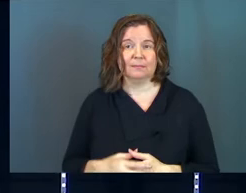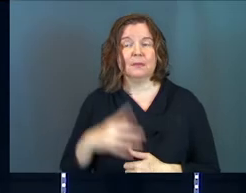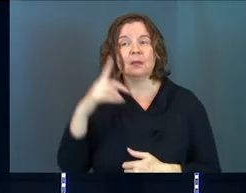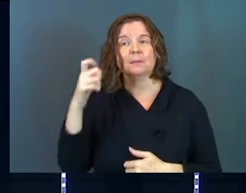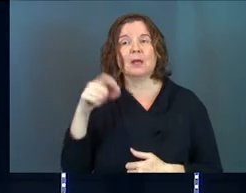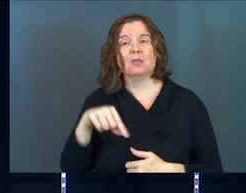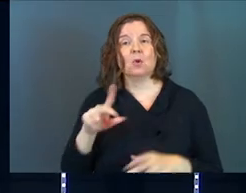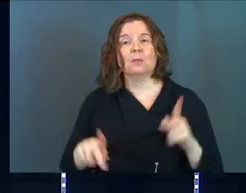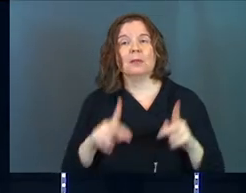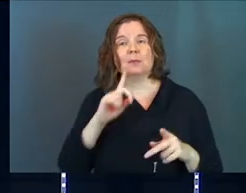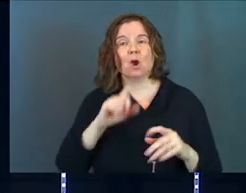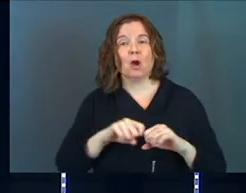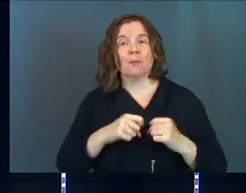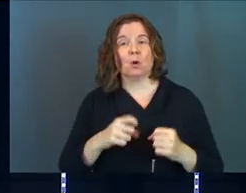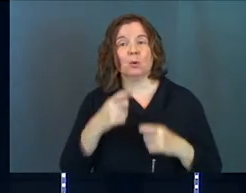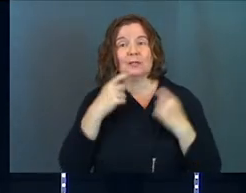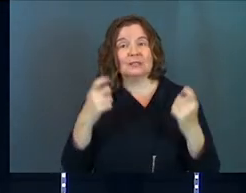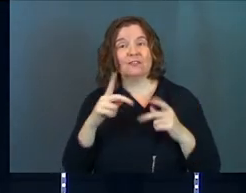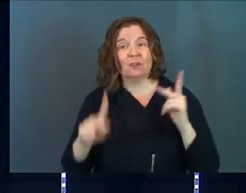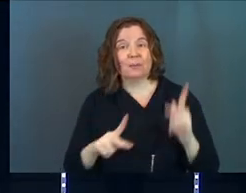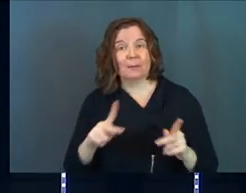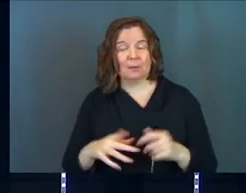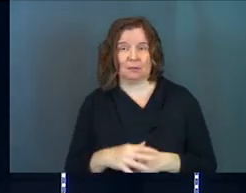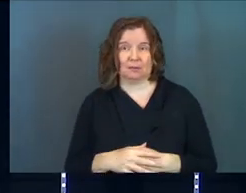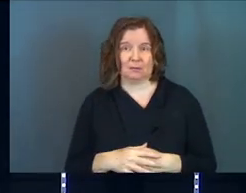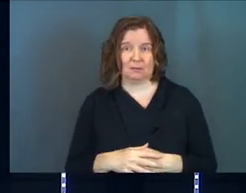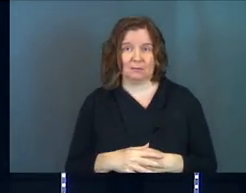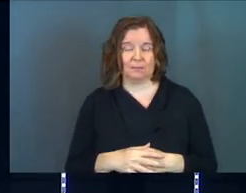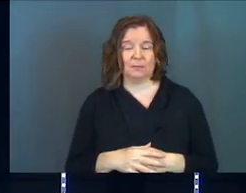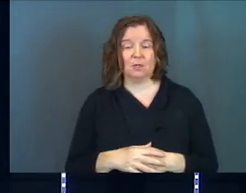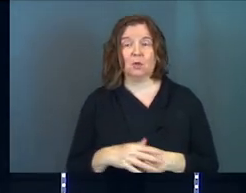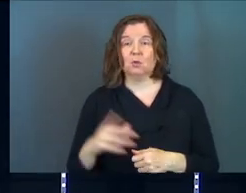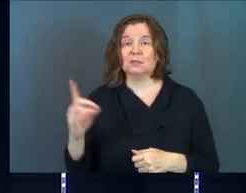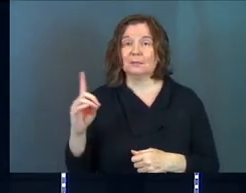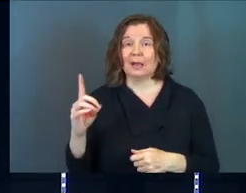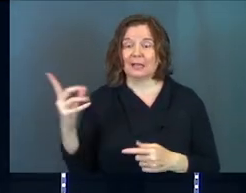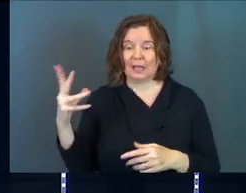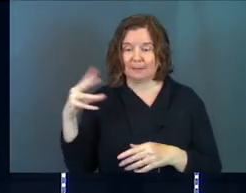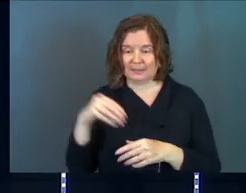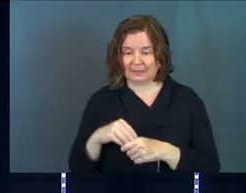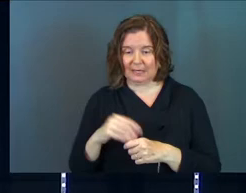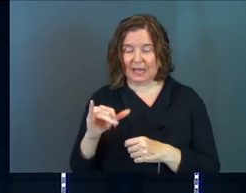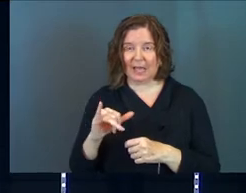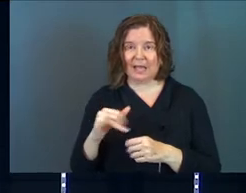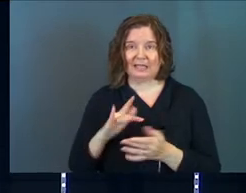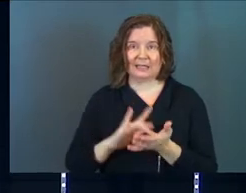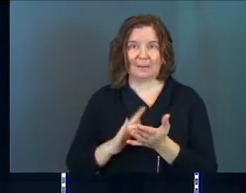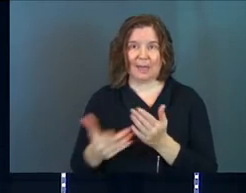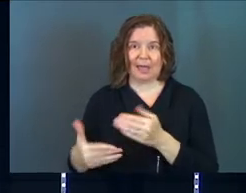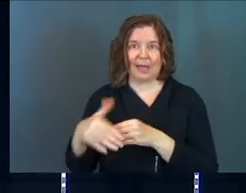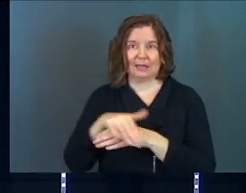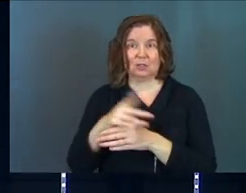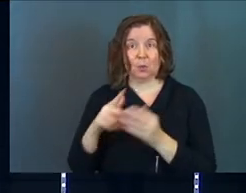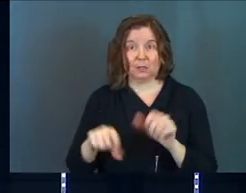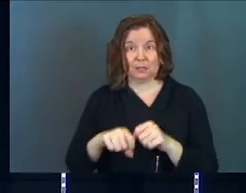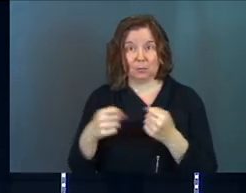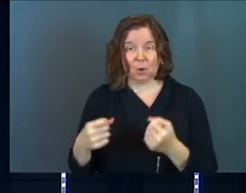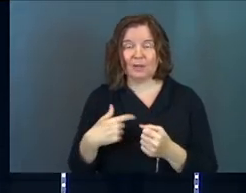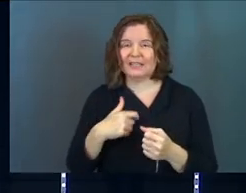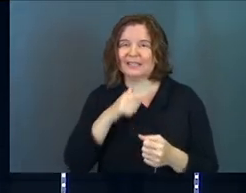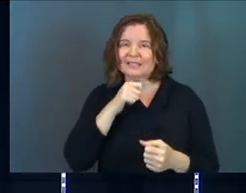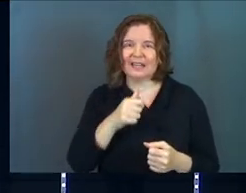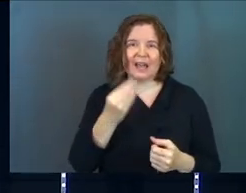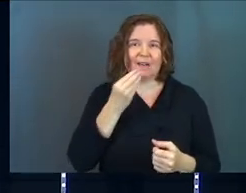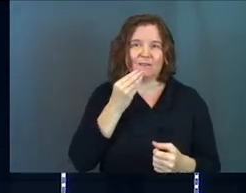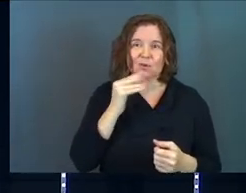Because those people are broken, sinful people. So democracy comes in as the medicine to what's broken. It